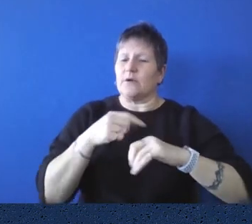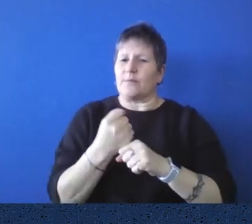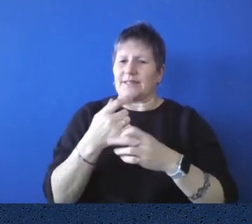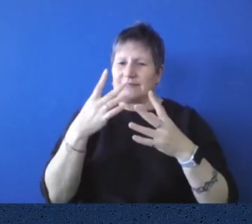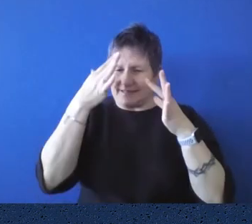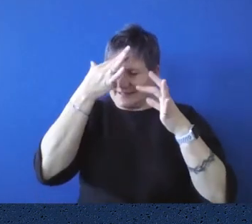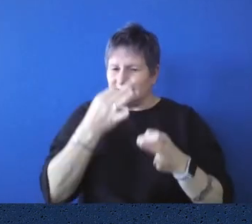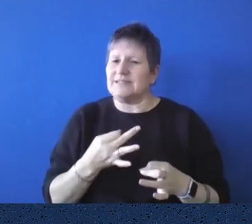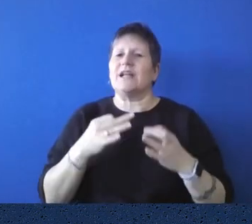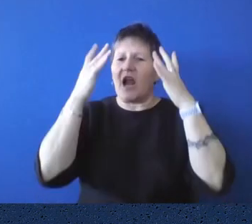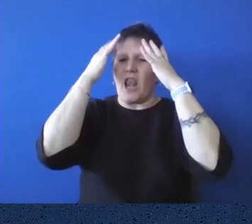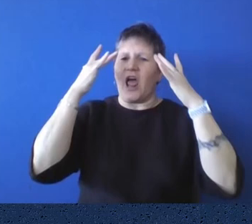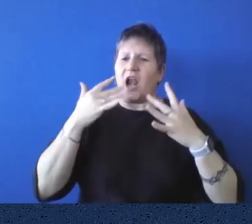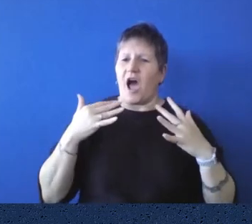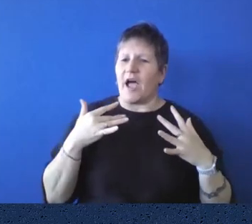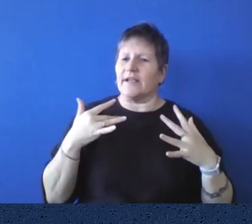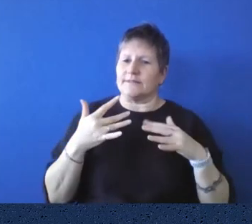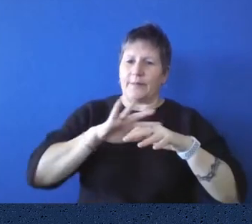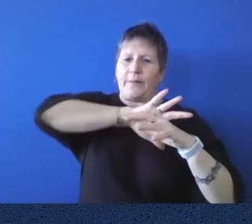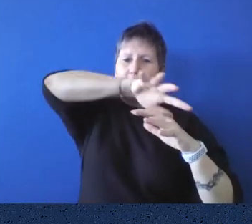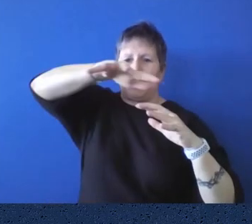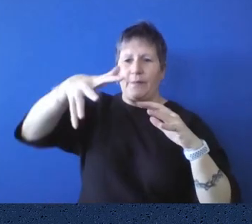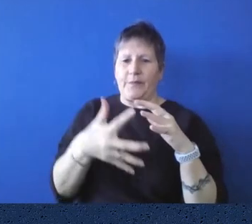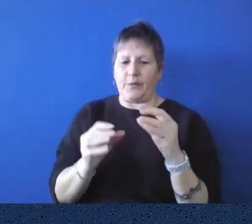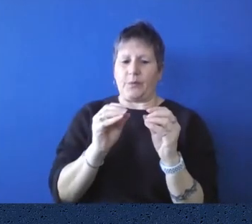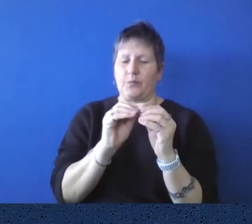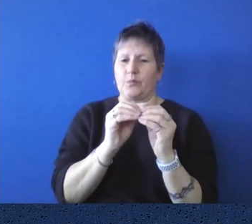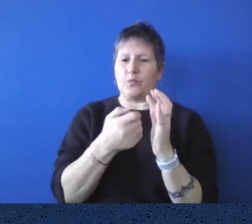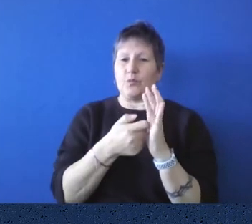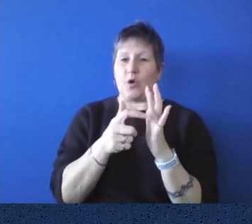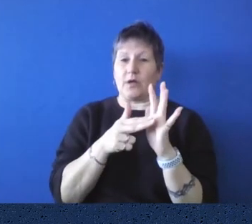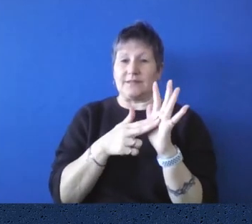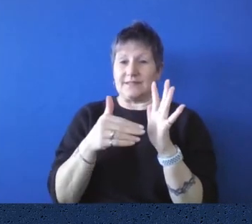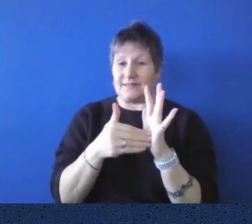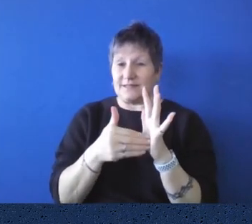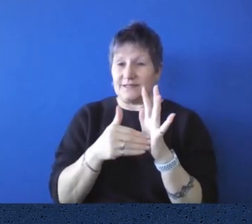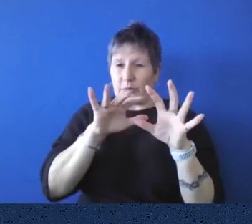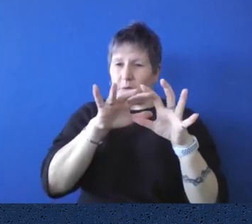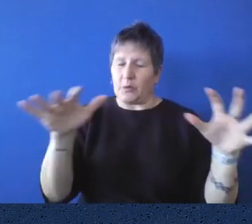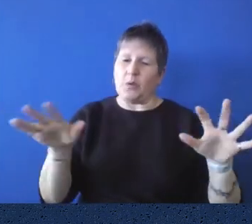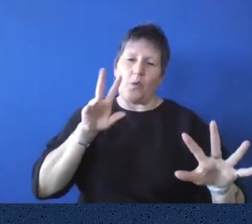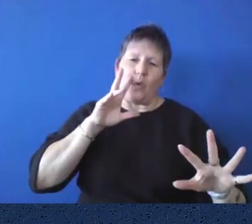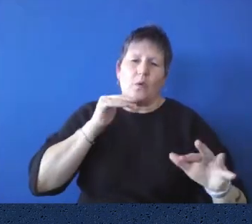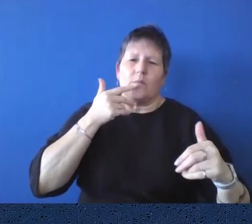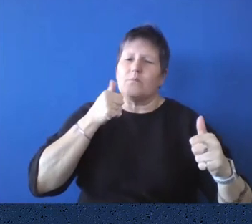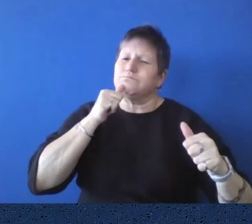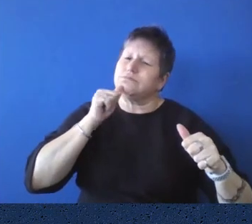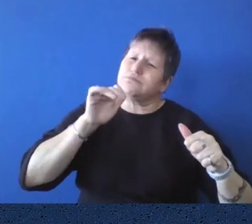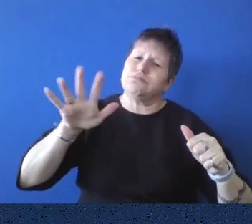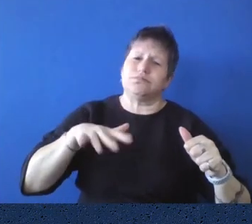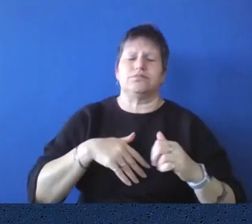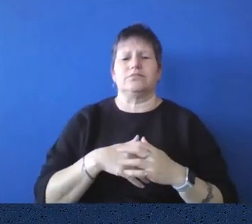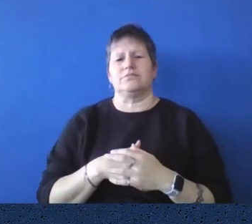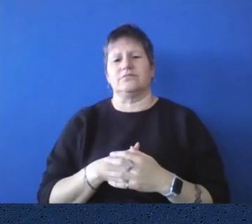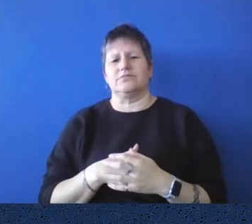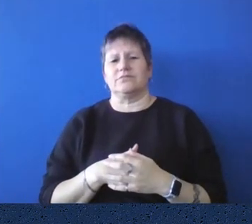magnificent, glorious things. So this, um, plaster model of a quarter size of the actual, um, lines that